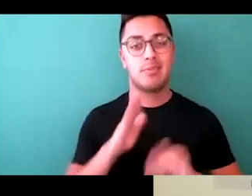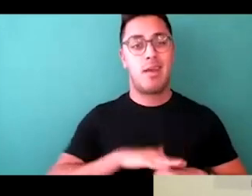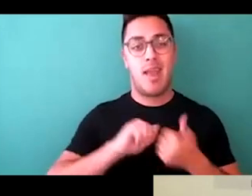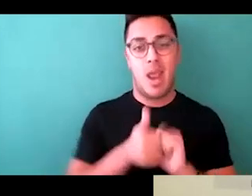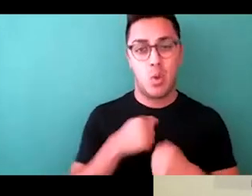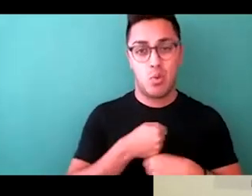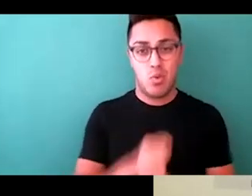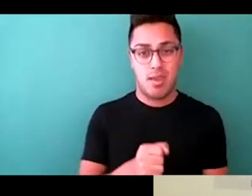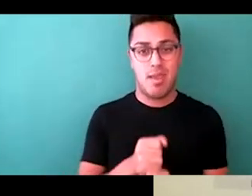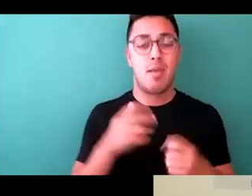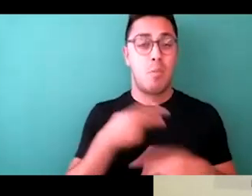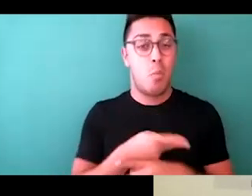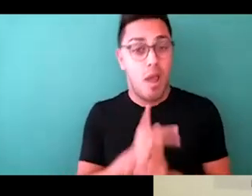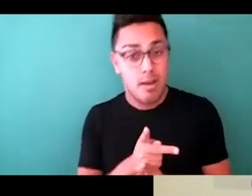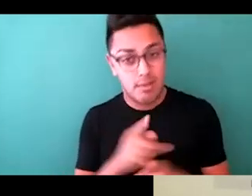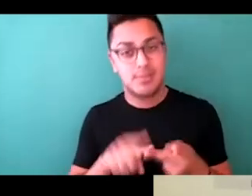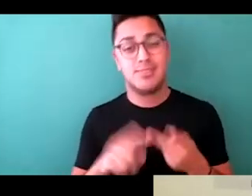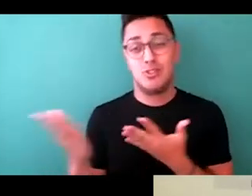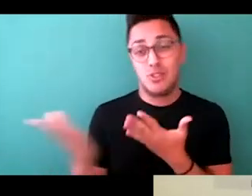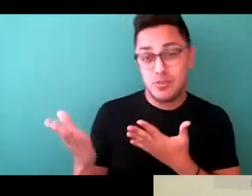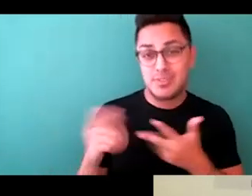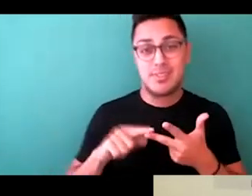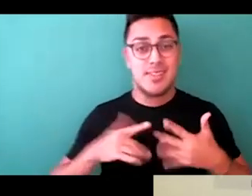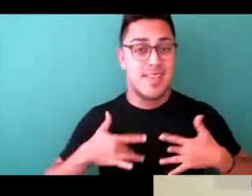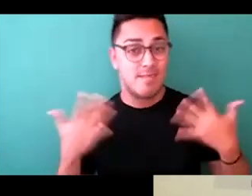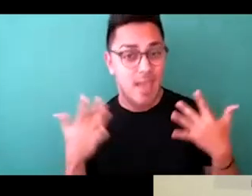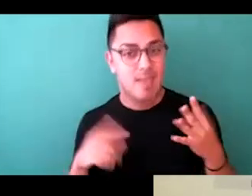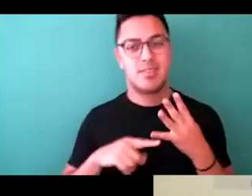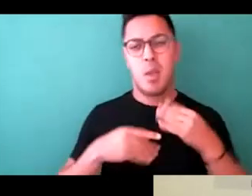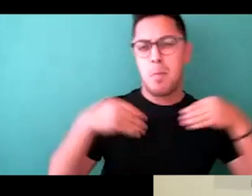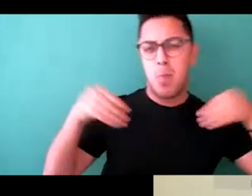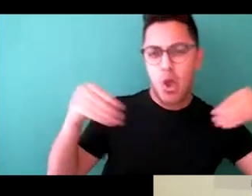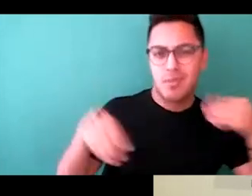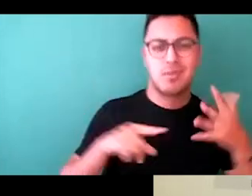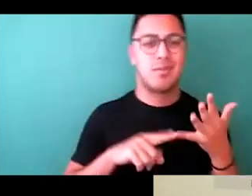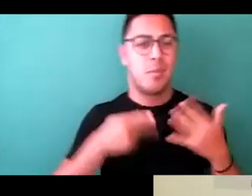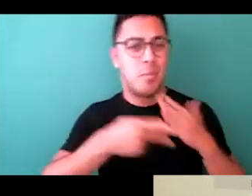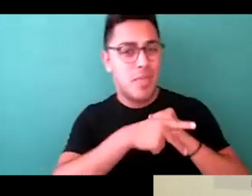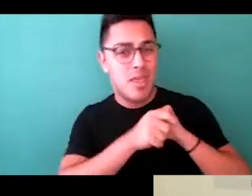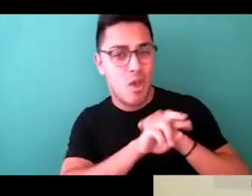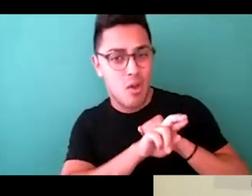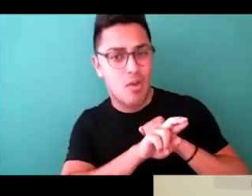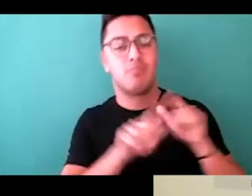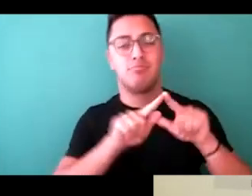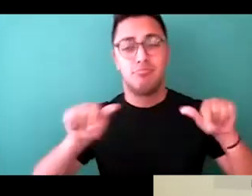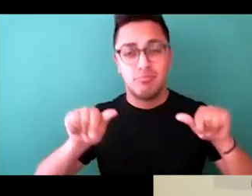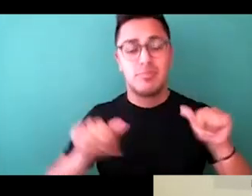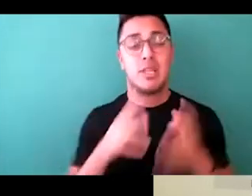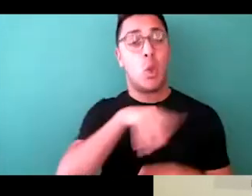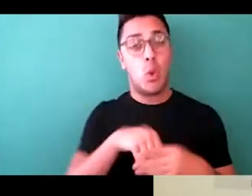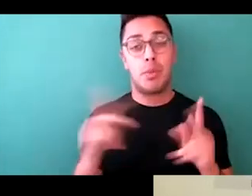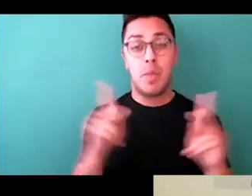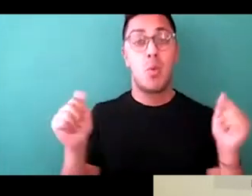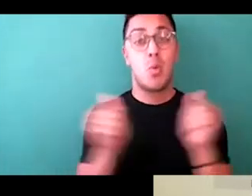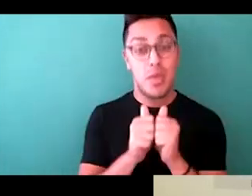products and services and events and marketing and PR, et cetera, all including people with disabilities